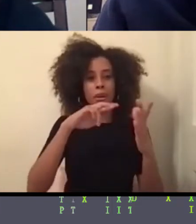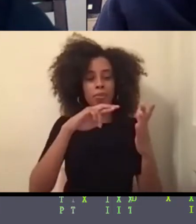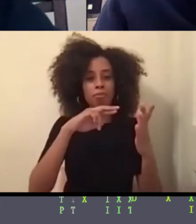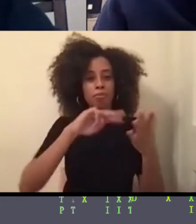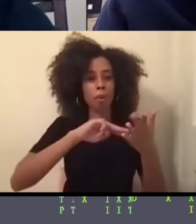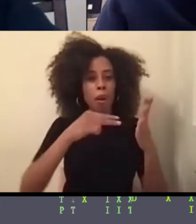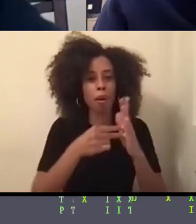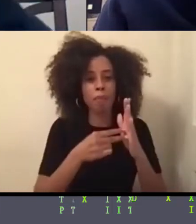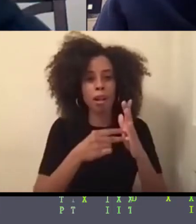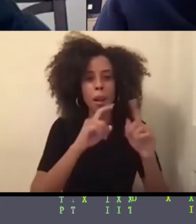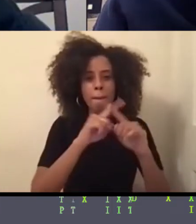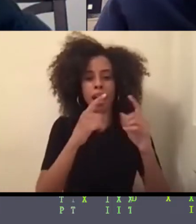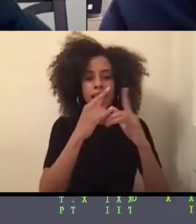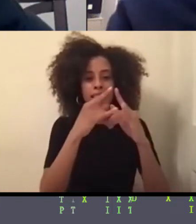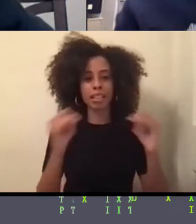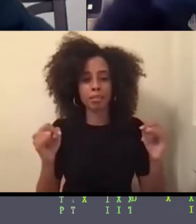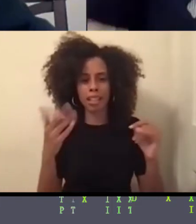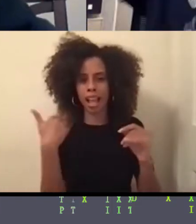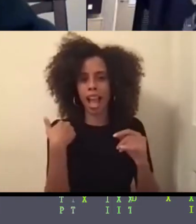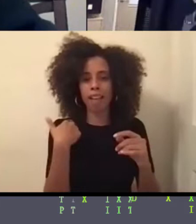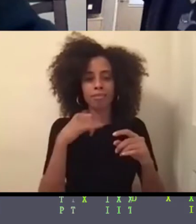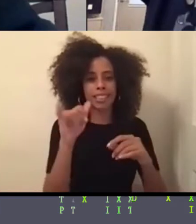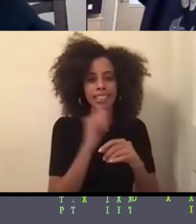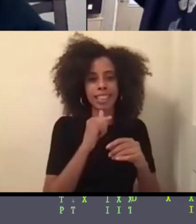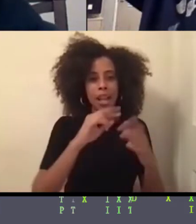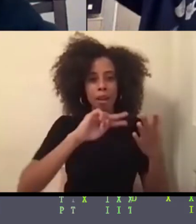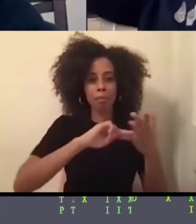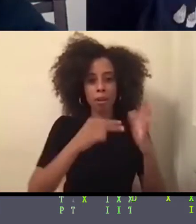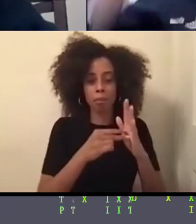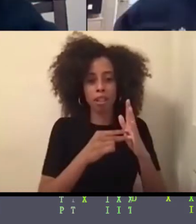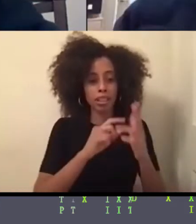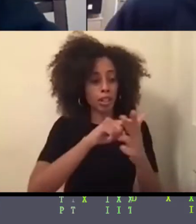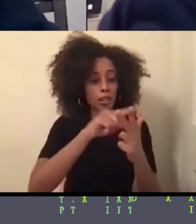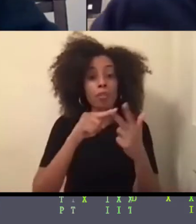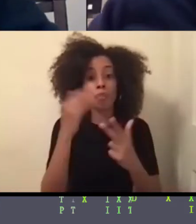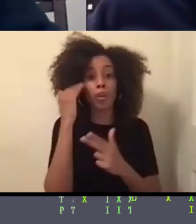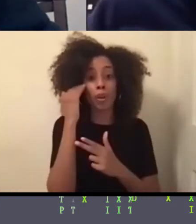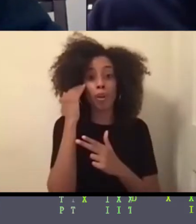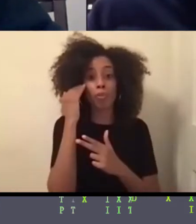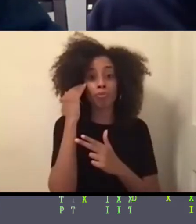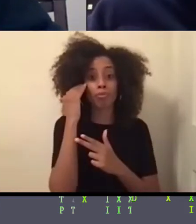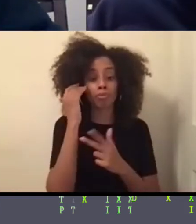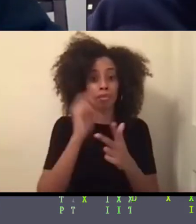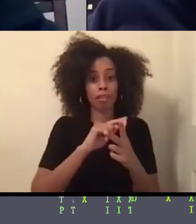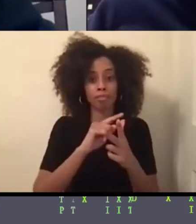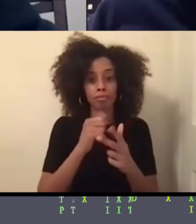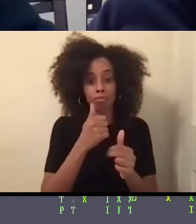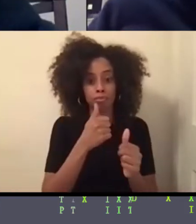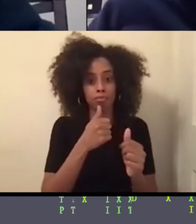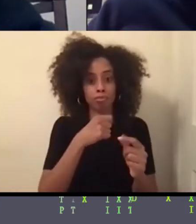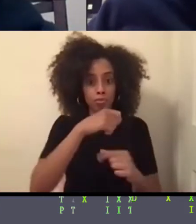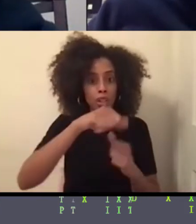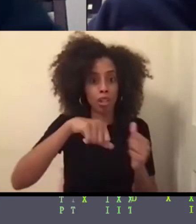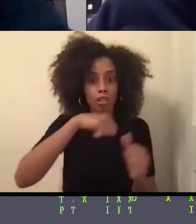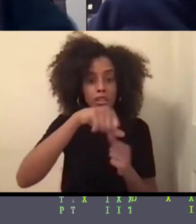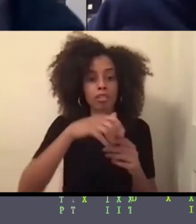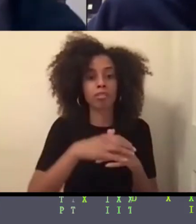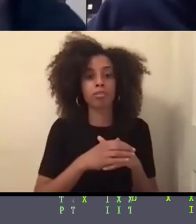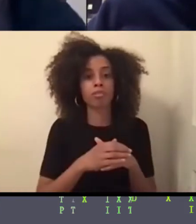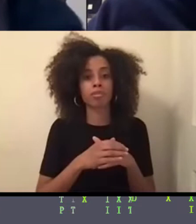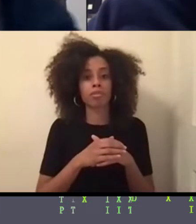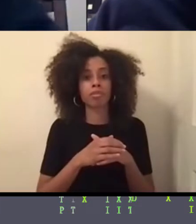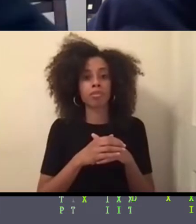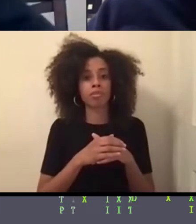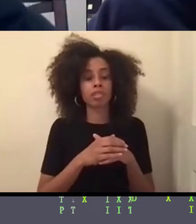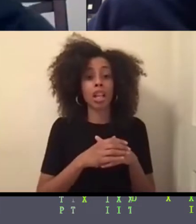purpose, right? And they all know each other, right? And one of my mentors who is a little bit more senior, she's actually one of the first